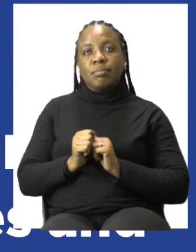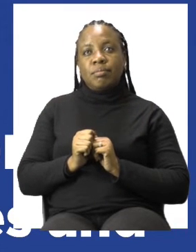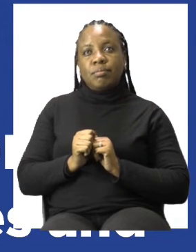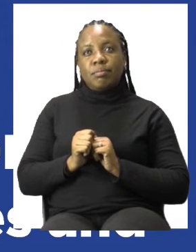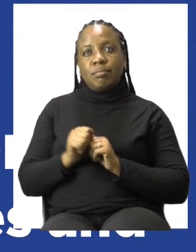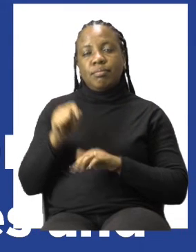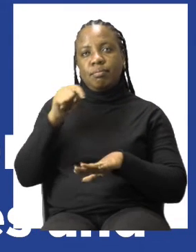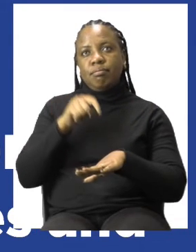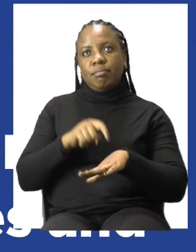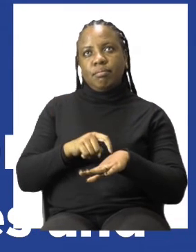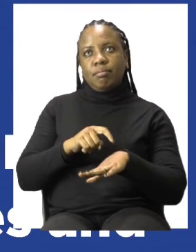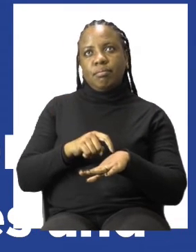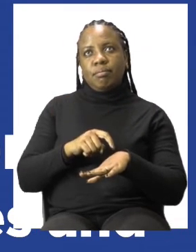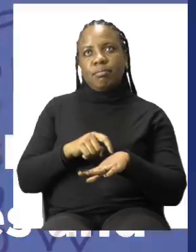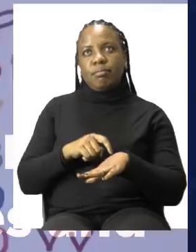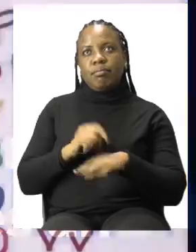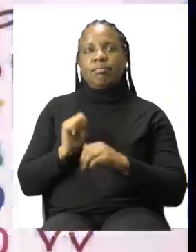and time.